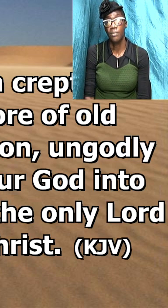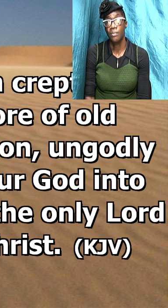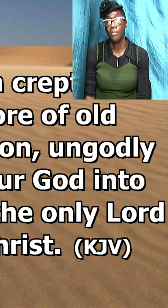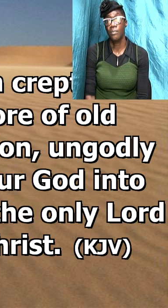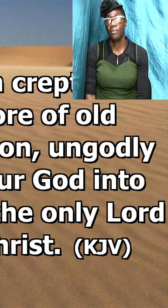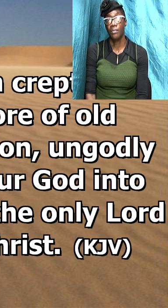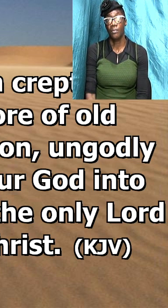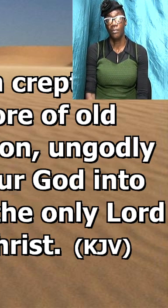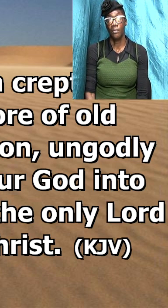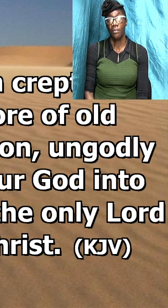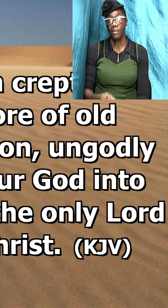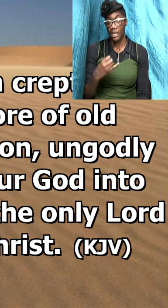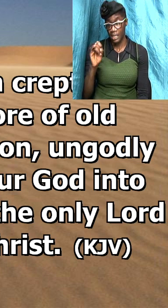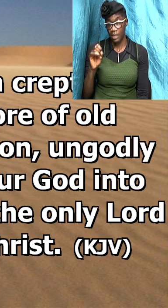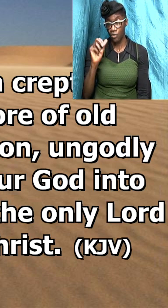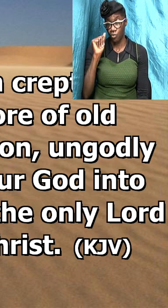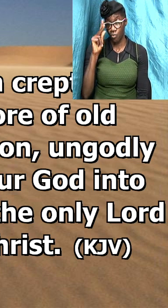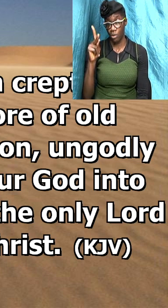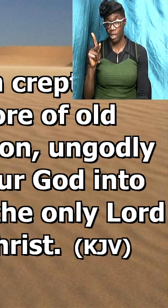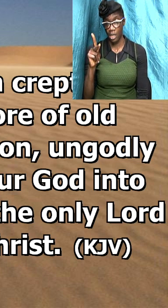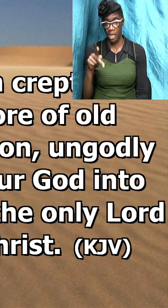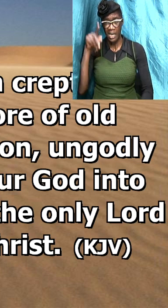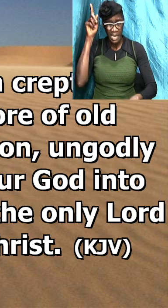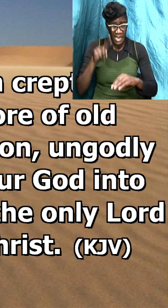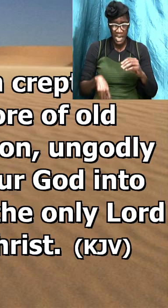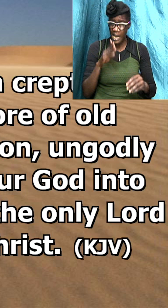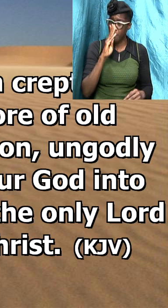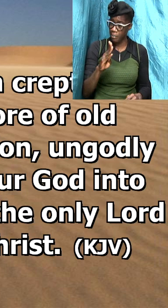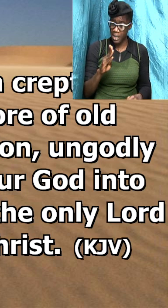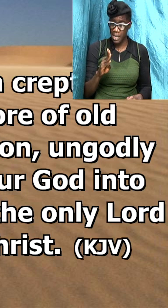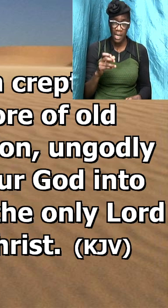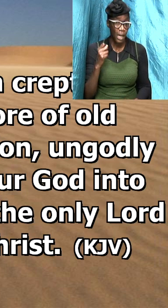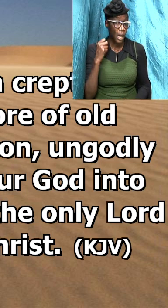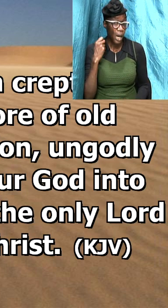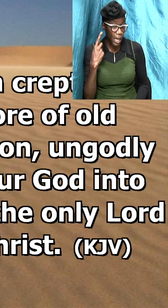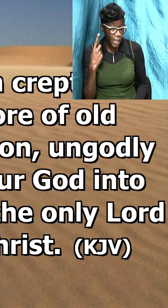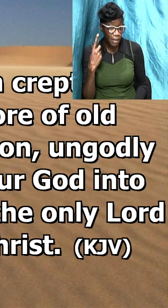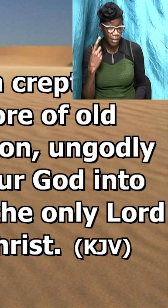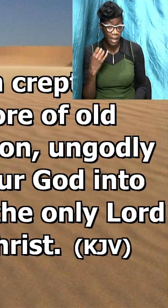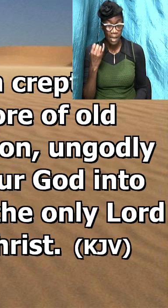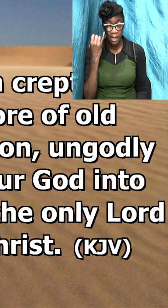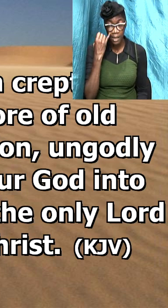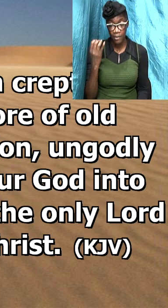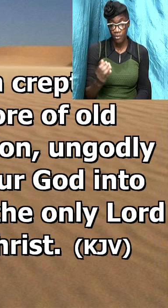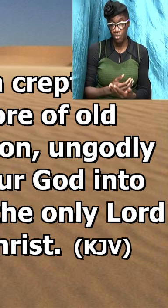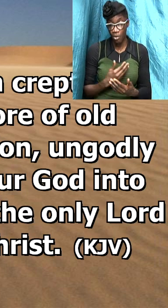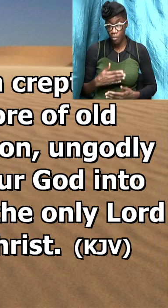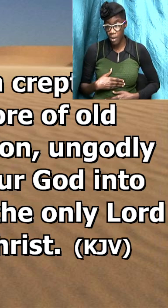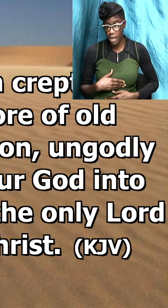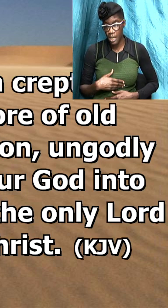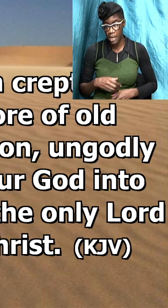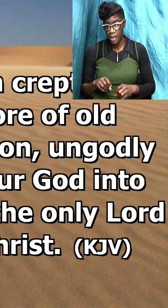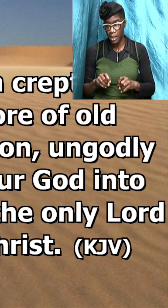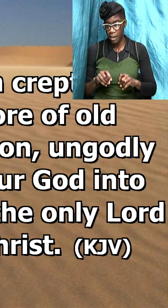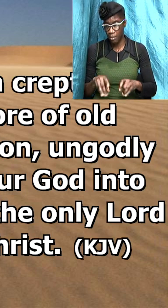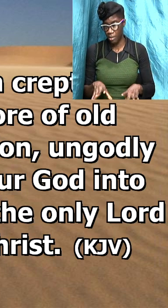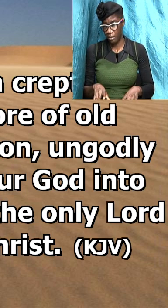it is okay it can't you understand if somebody make a mistake